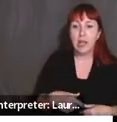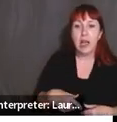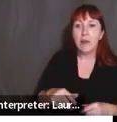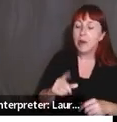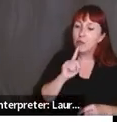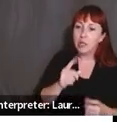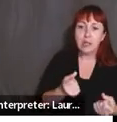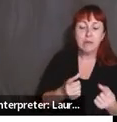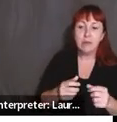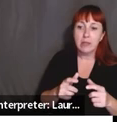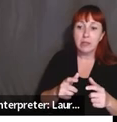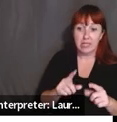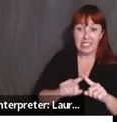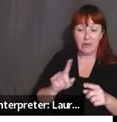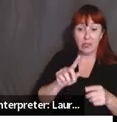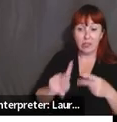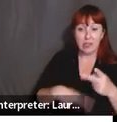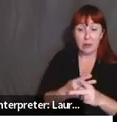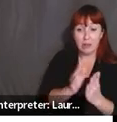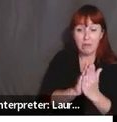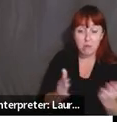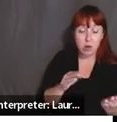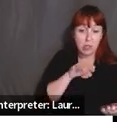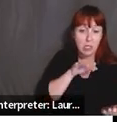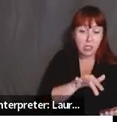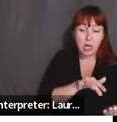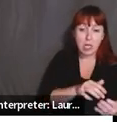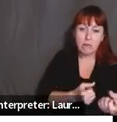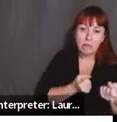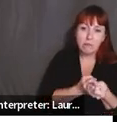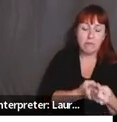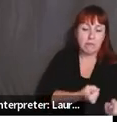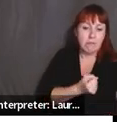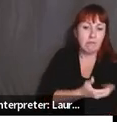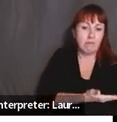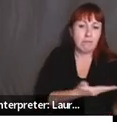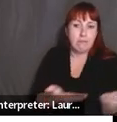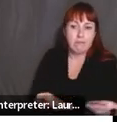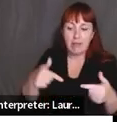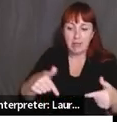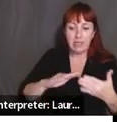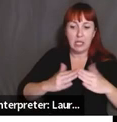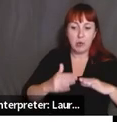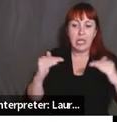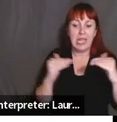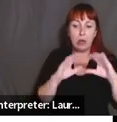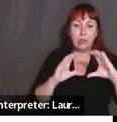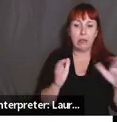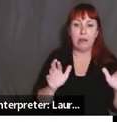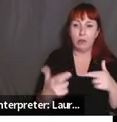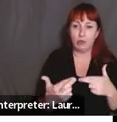seeing that the community is a classroom and we all have to engage and we are all